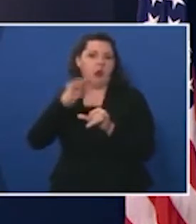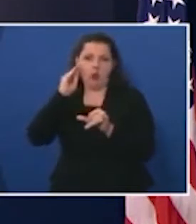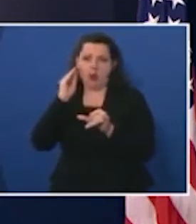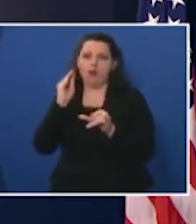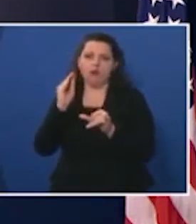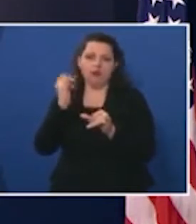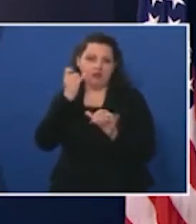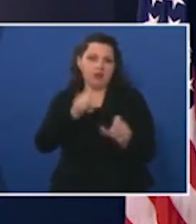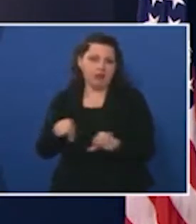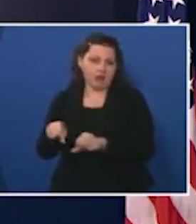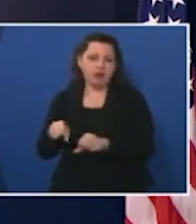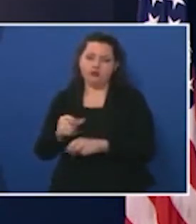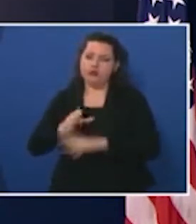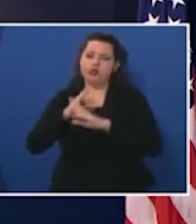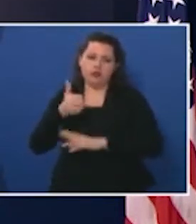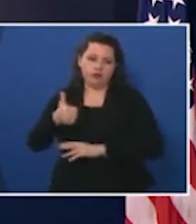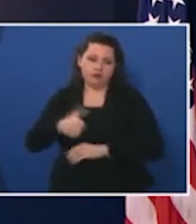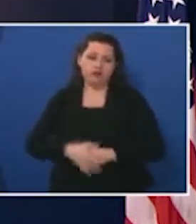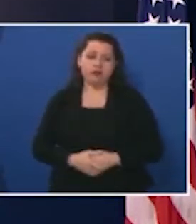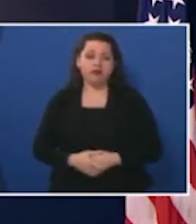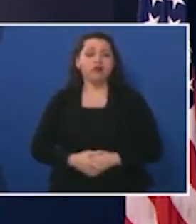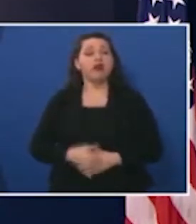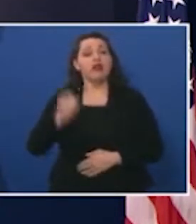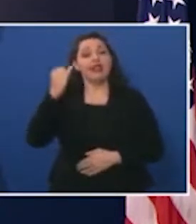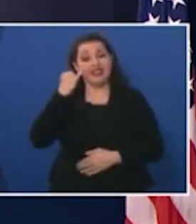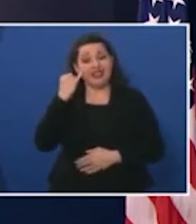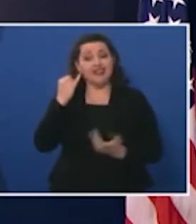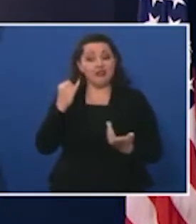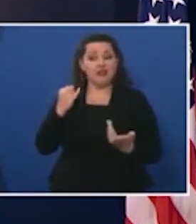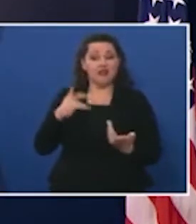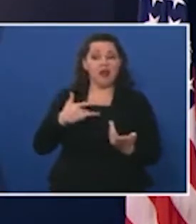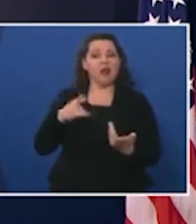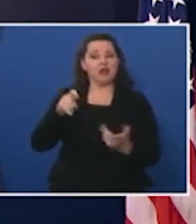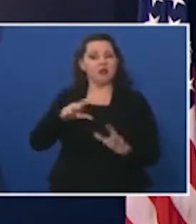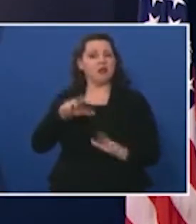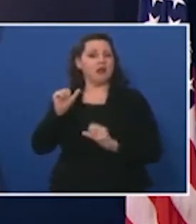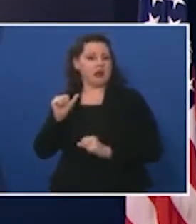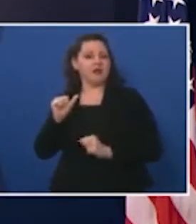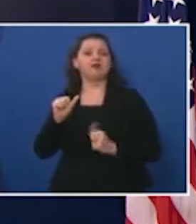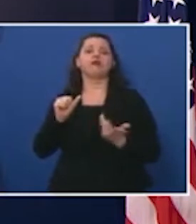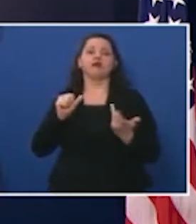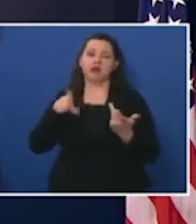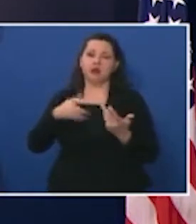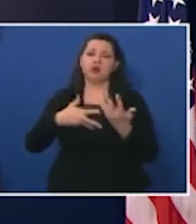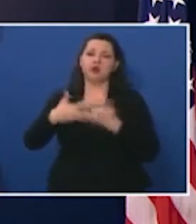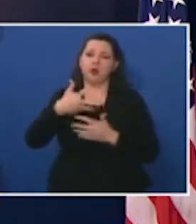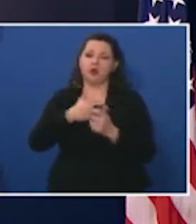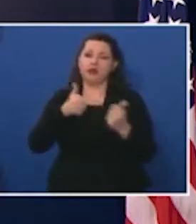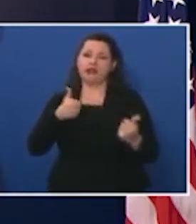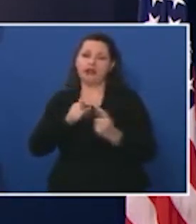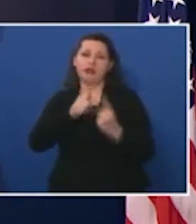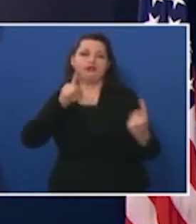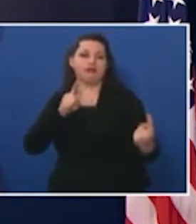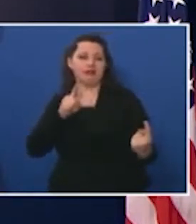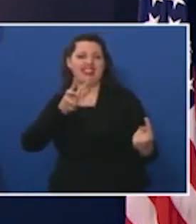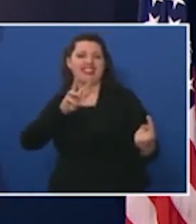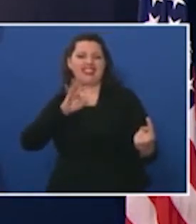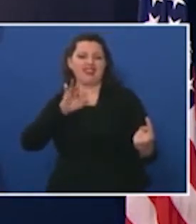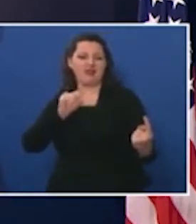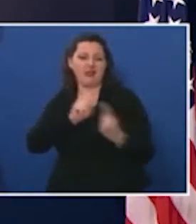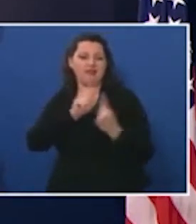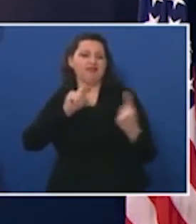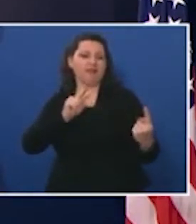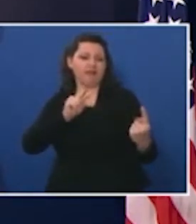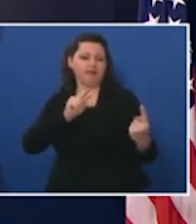as possible to protect your health if you do need to leave your home it's important to practice good social distancing by staying at least six feet away from